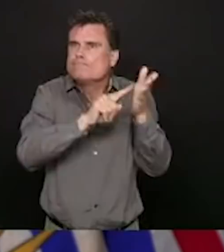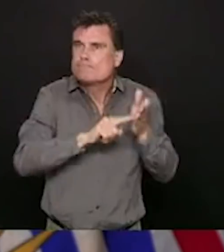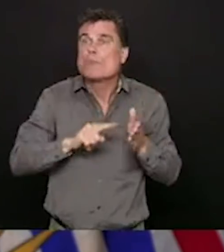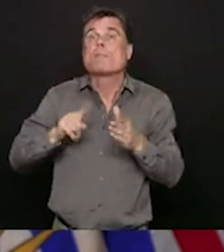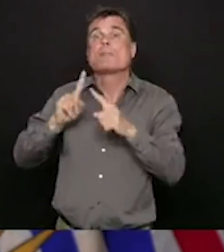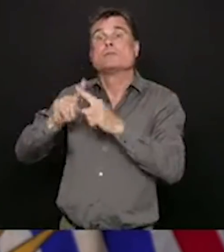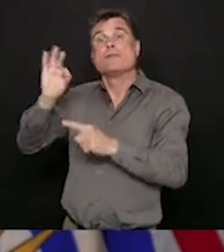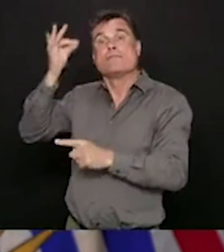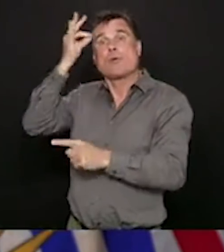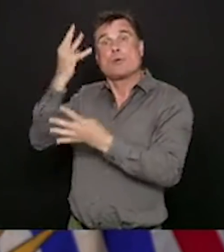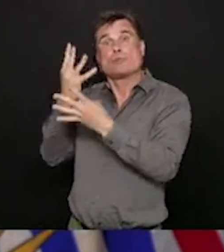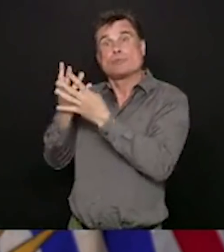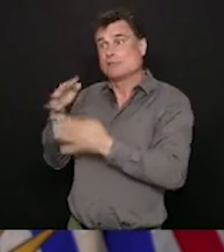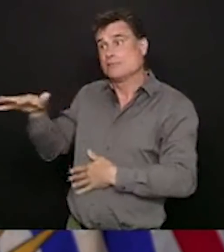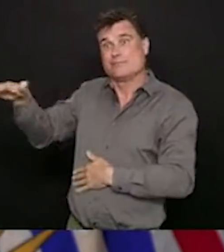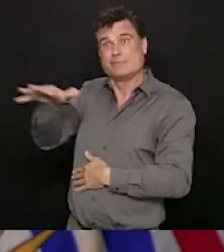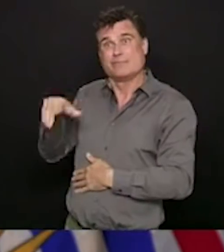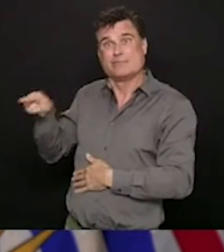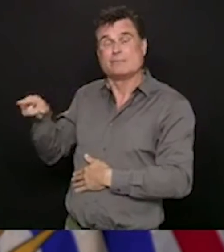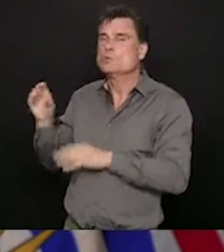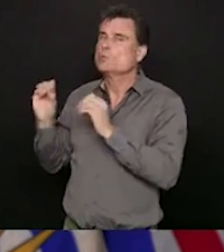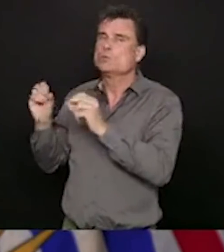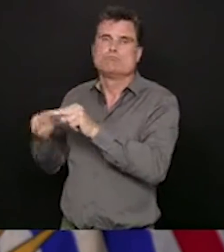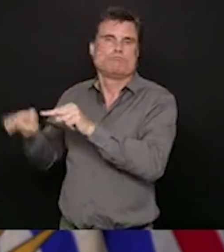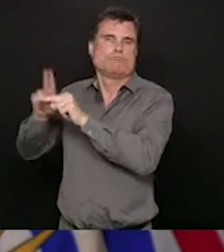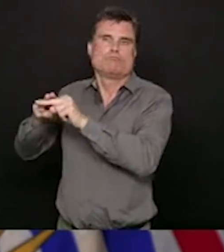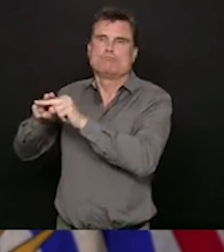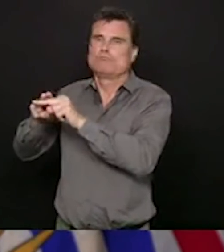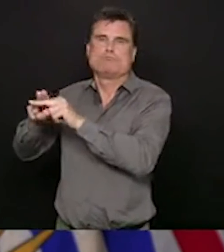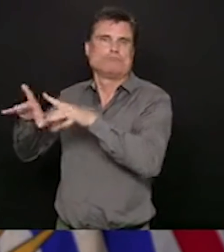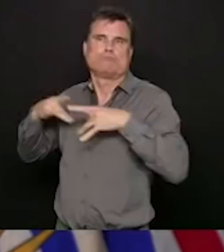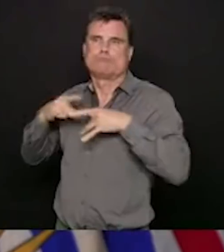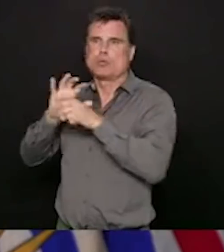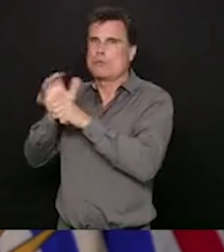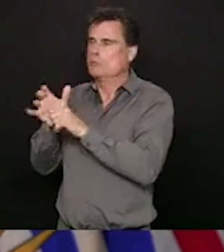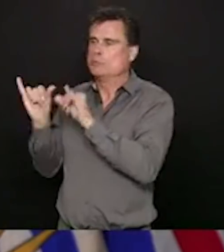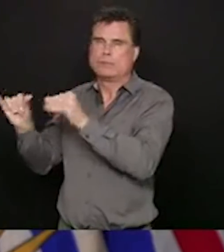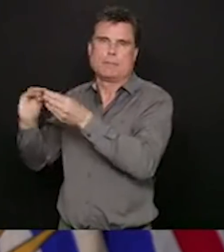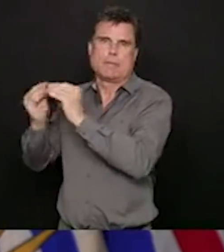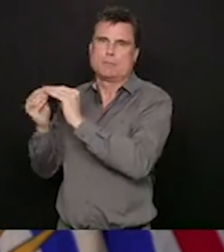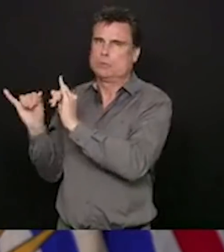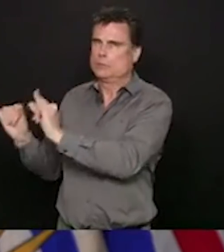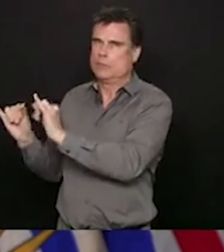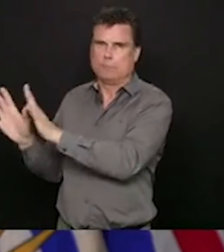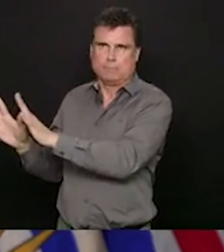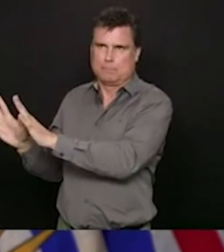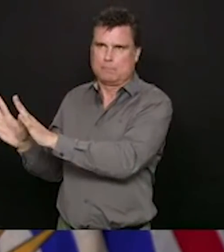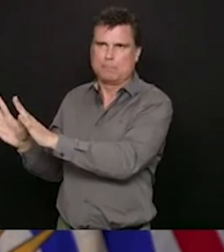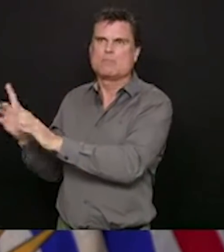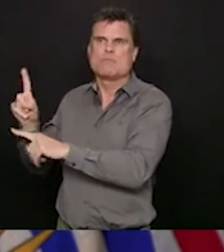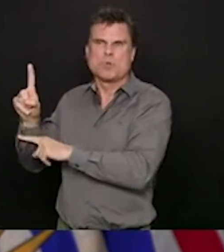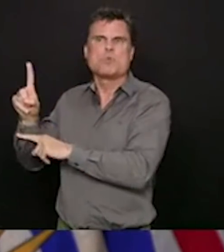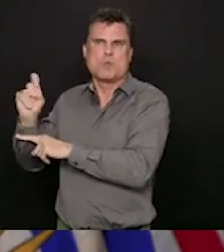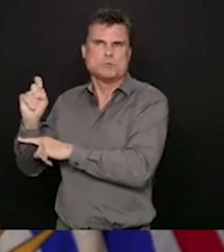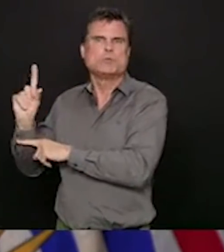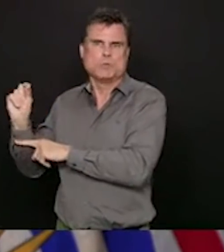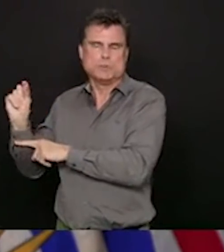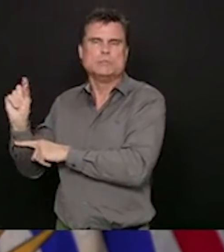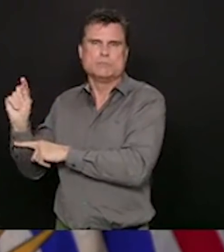Mission, the Mission Medium Correctional Facility. We remain at 120, including 108